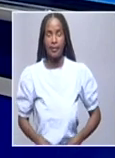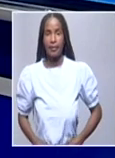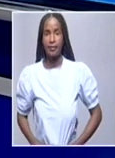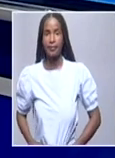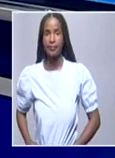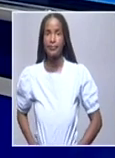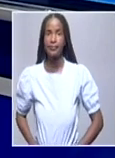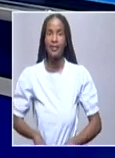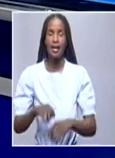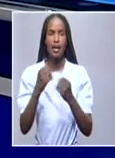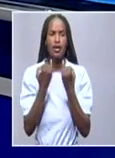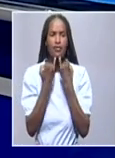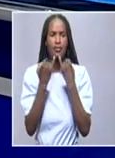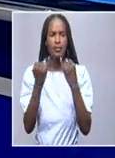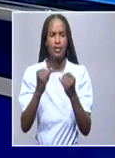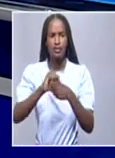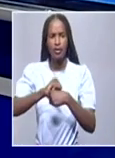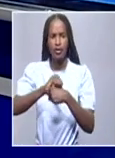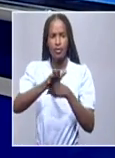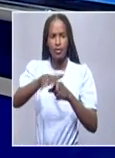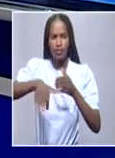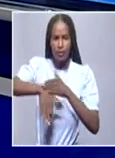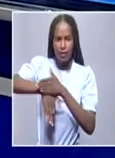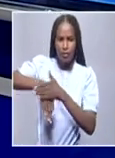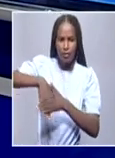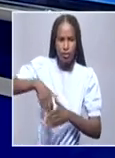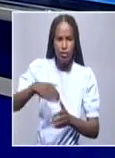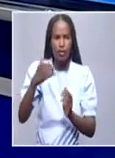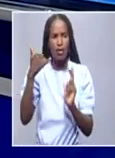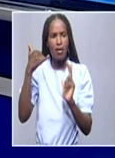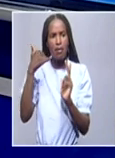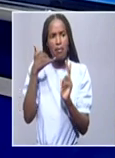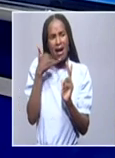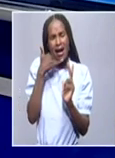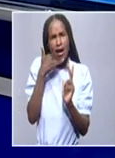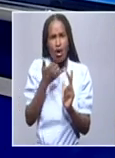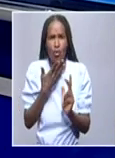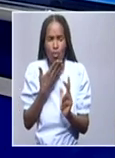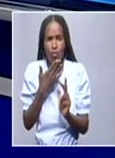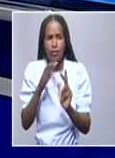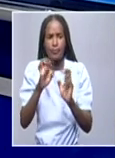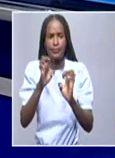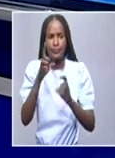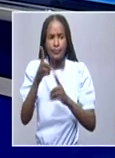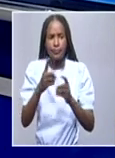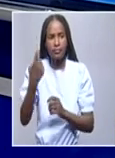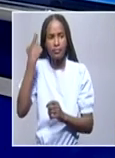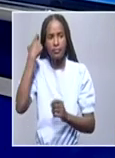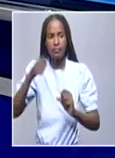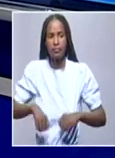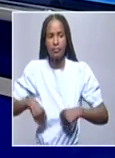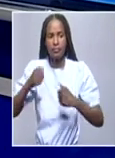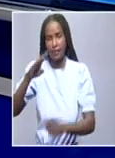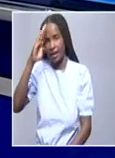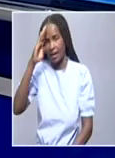Well, now for the latest COVID-19 update, Ben Nangombe, the Executive Director in the Ministry of Health and Social Services, now joins us on the line.